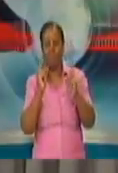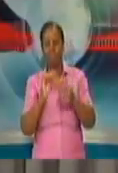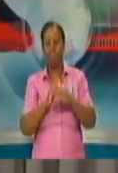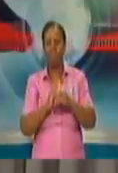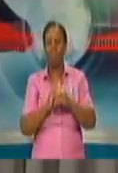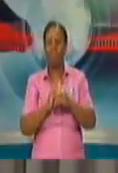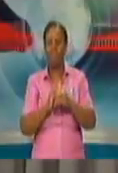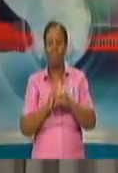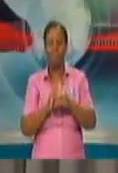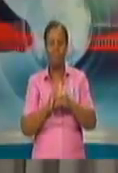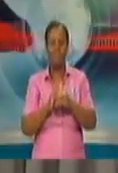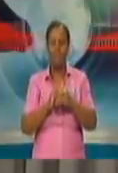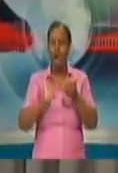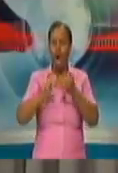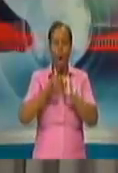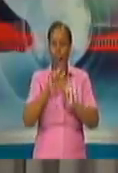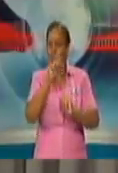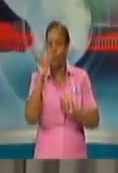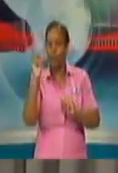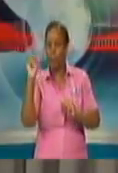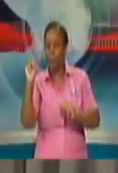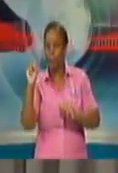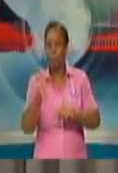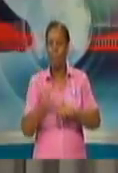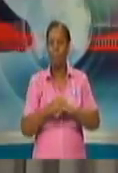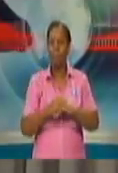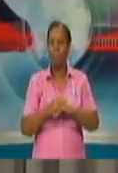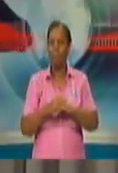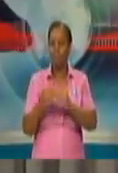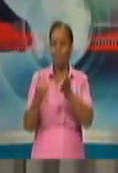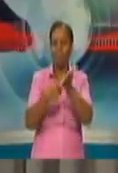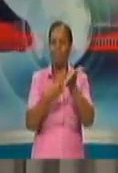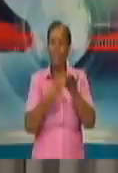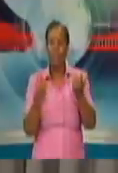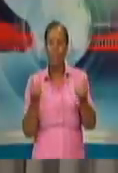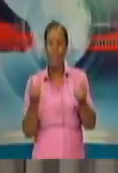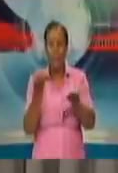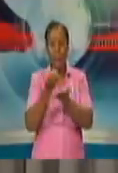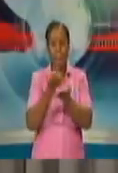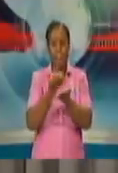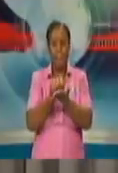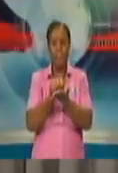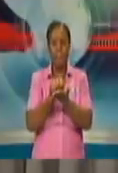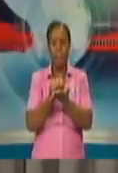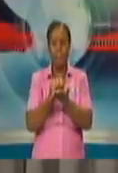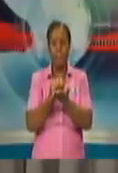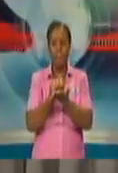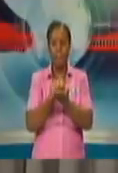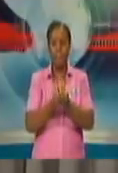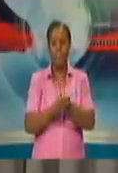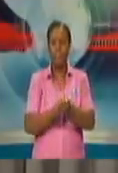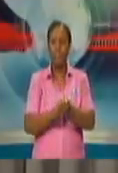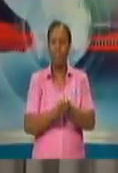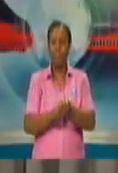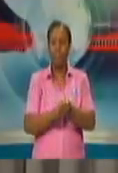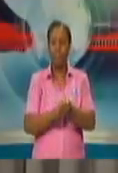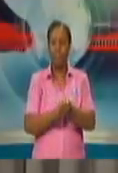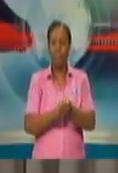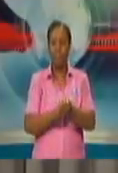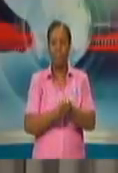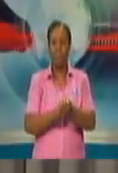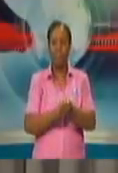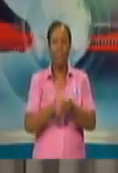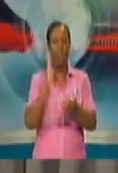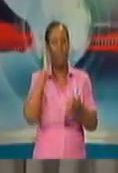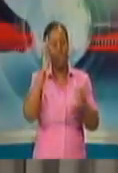meet with them very often because of the concerns of the MSMAs, but again, our discussions have, I think we're making good progress, and our